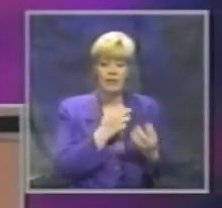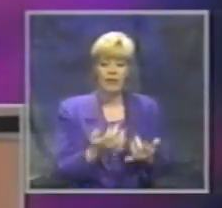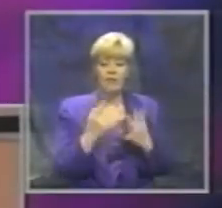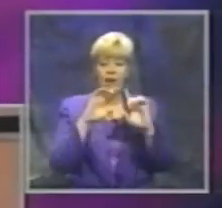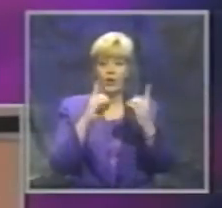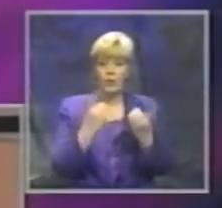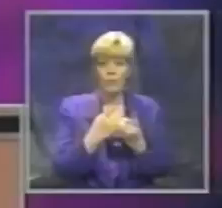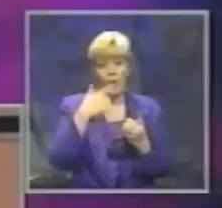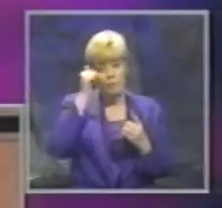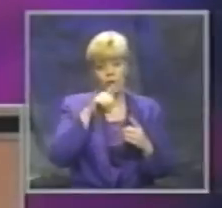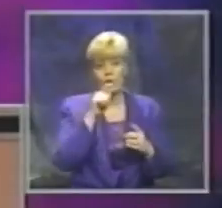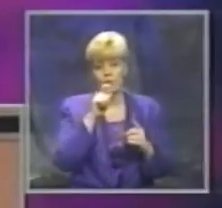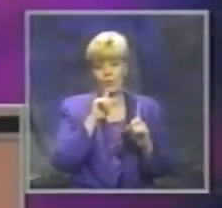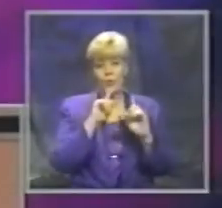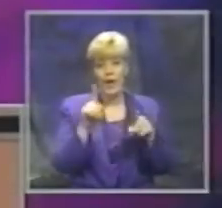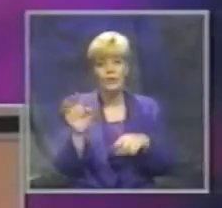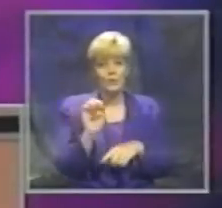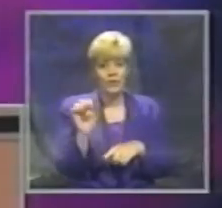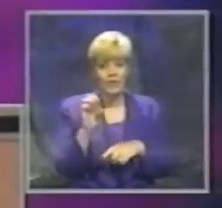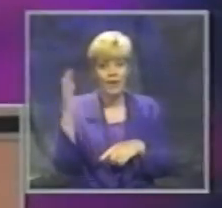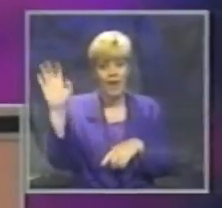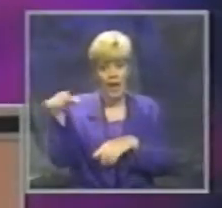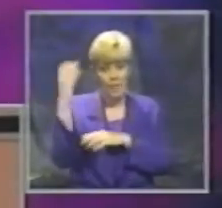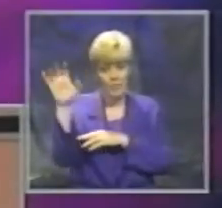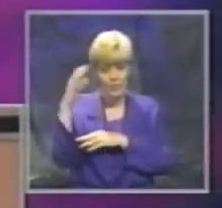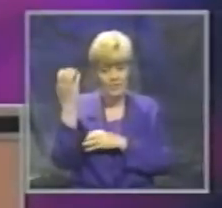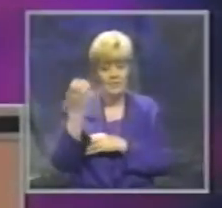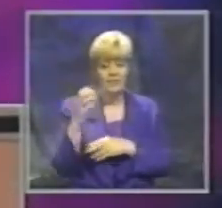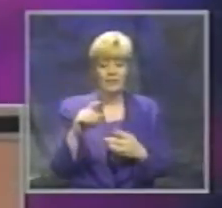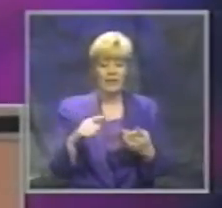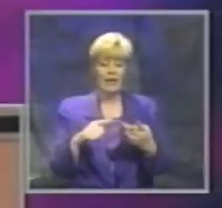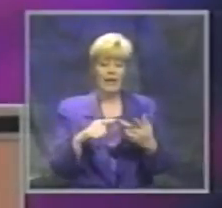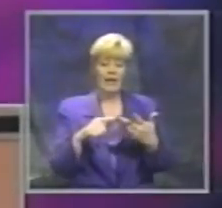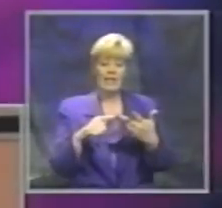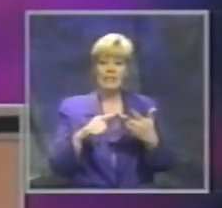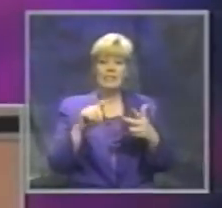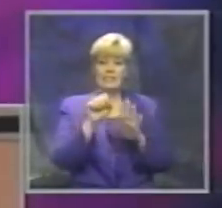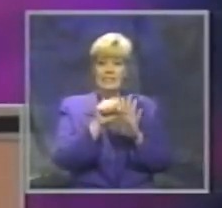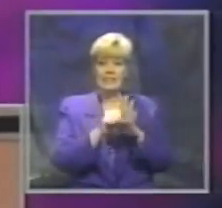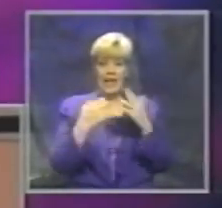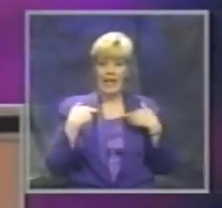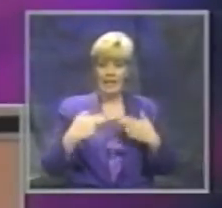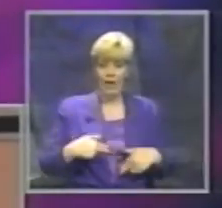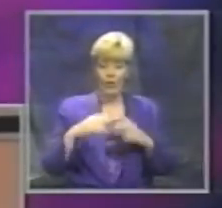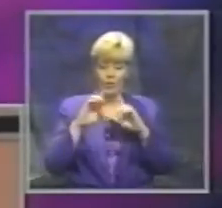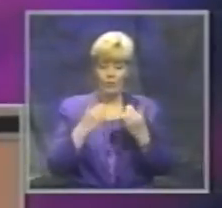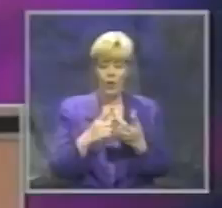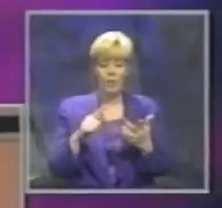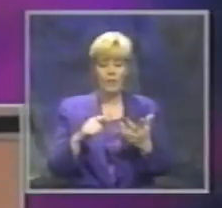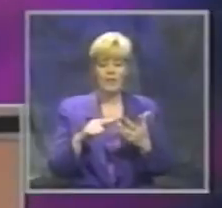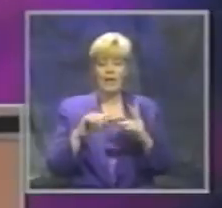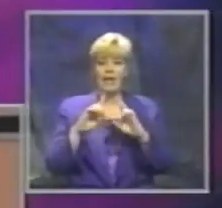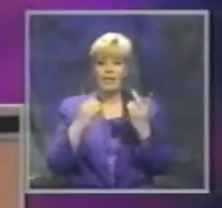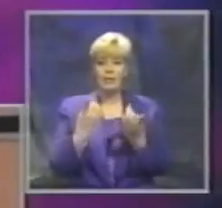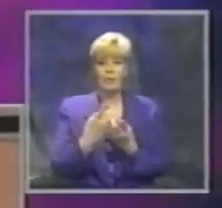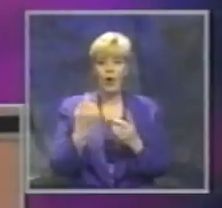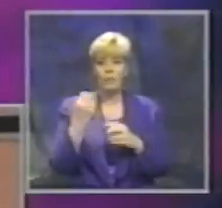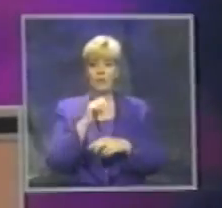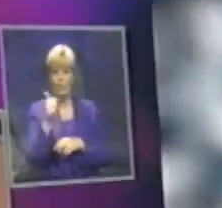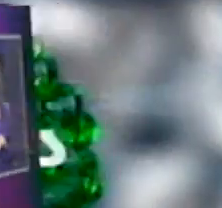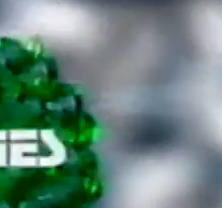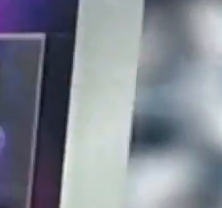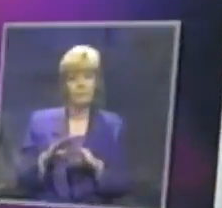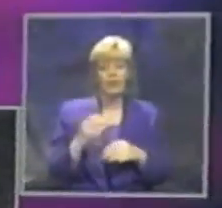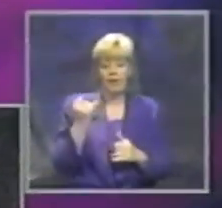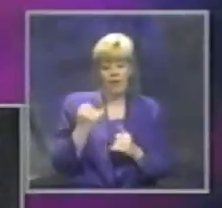department, because they're the ones in our community that run the ambulances, the state health department, the department of transportation, and local universities.